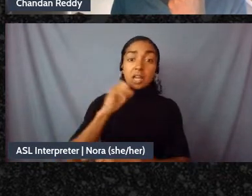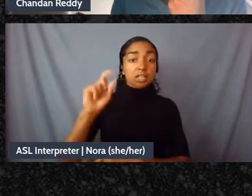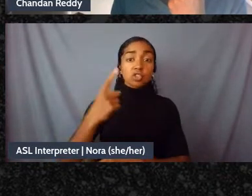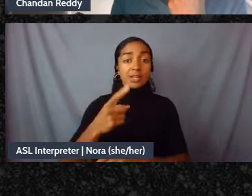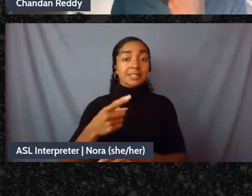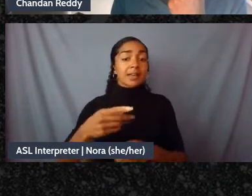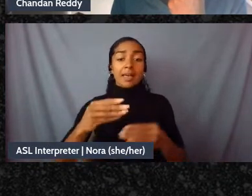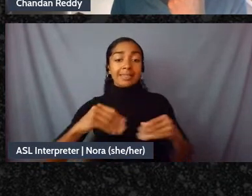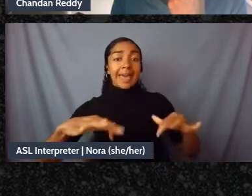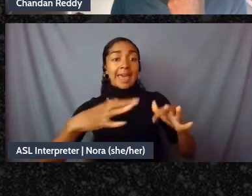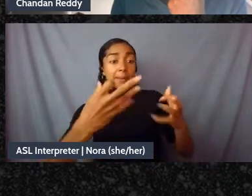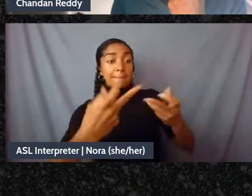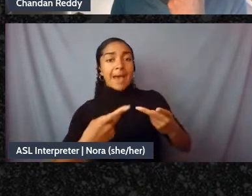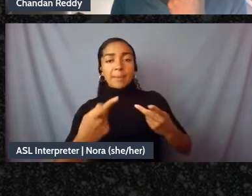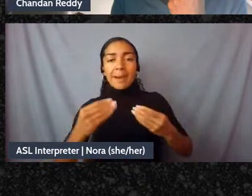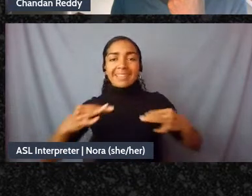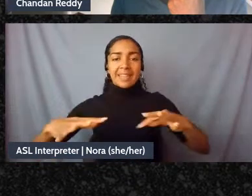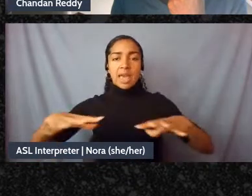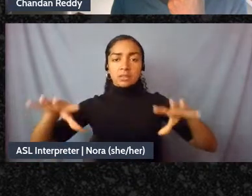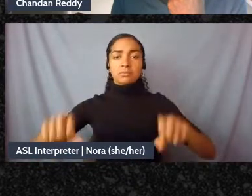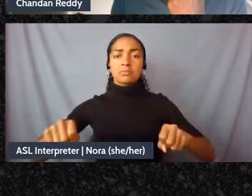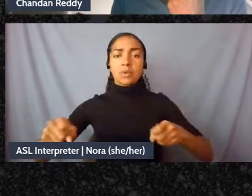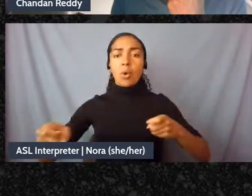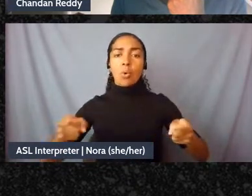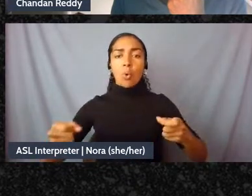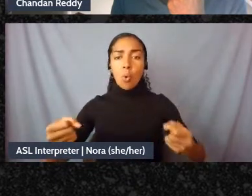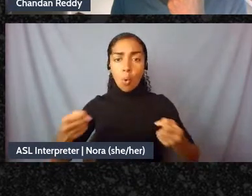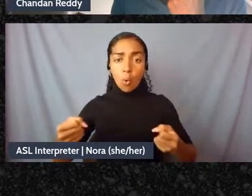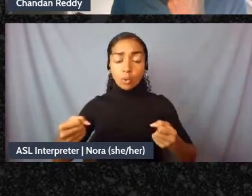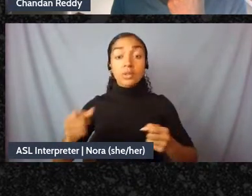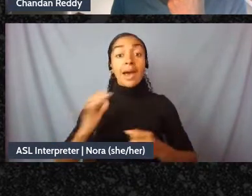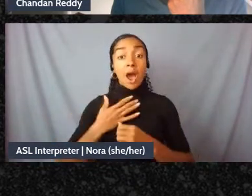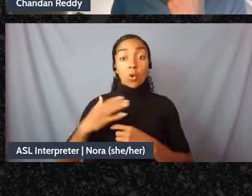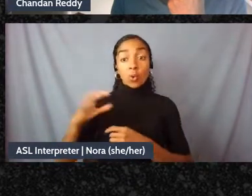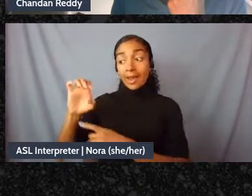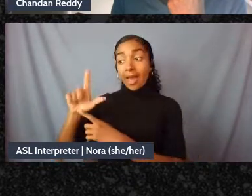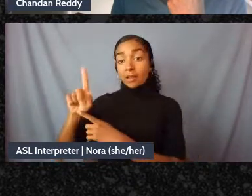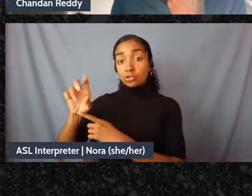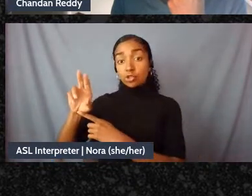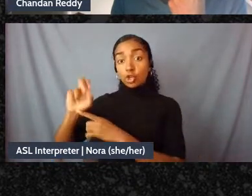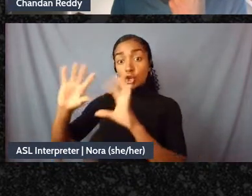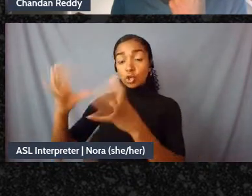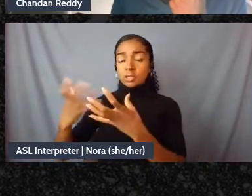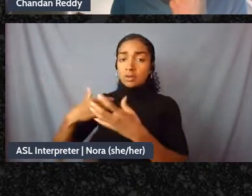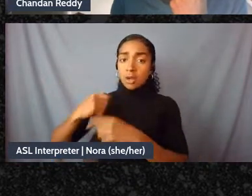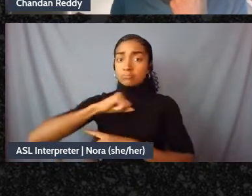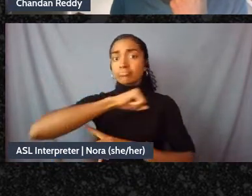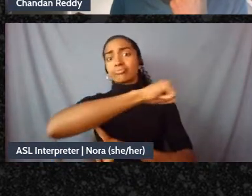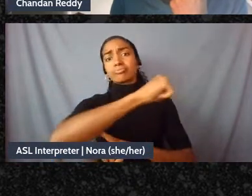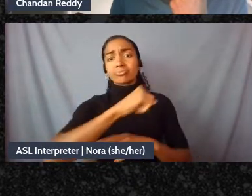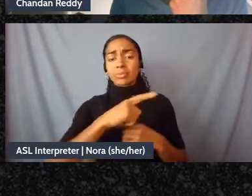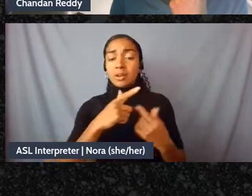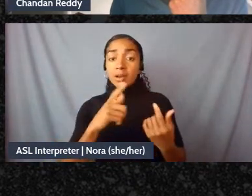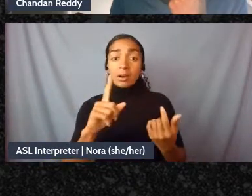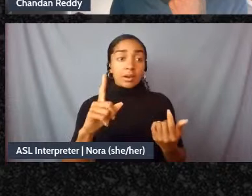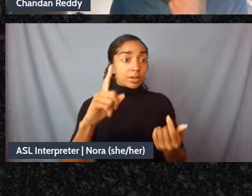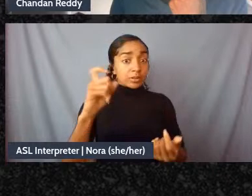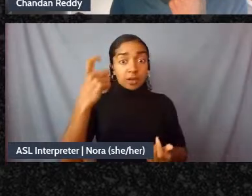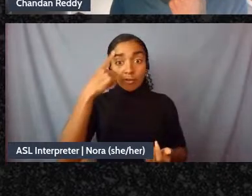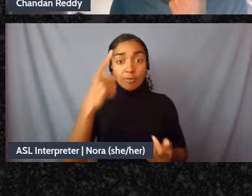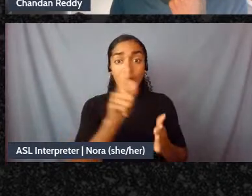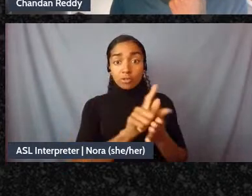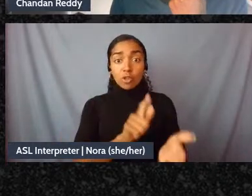where our elders have waged powerful resistance against US law congressional law PL 93-531